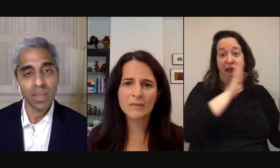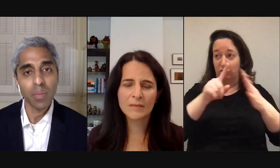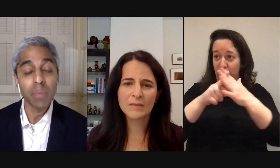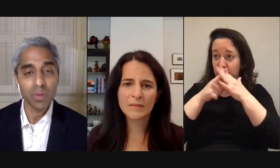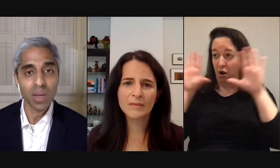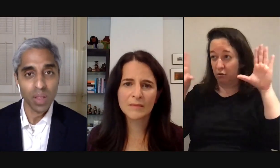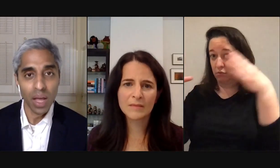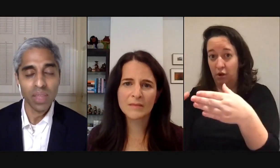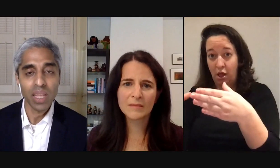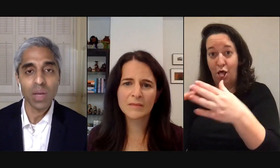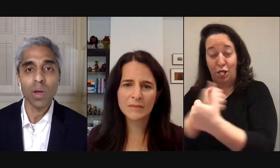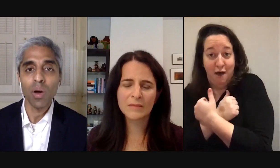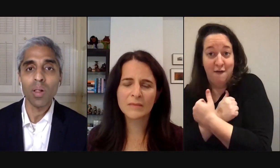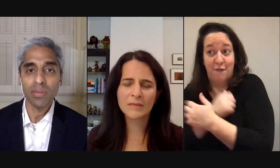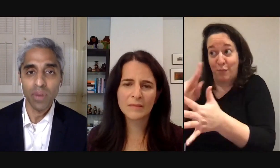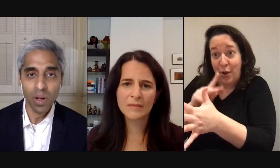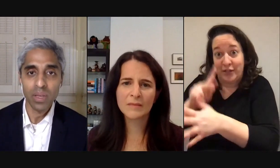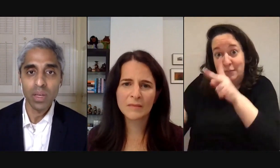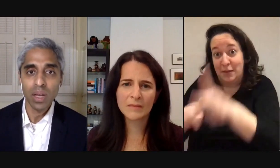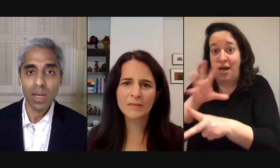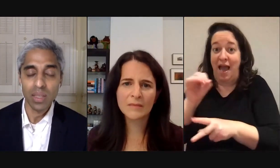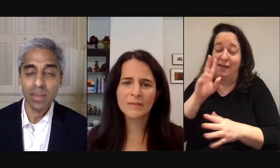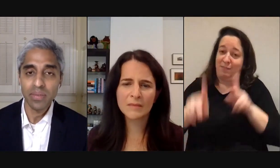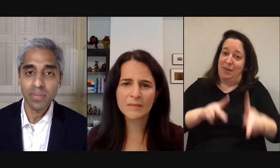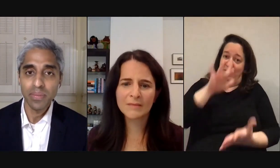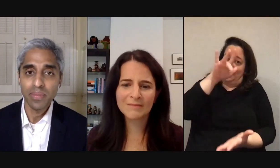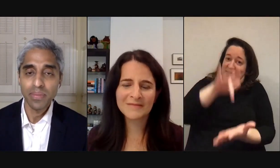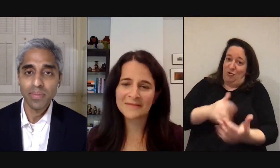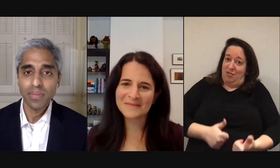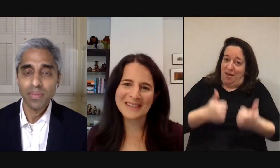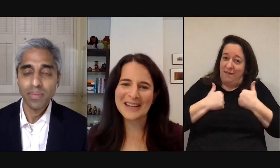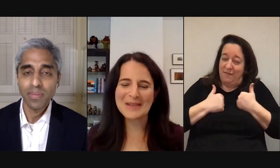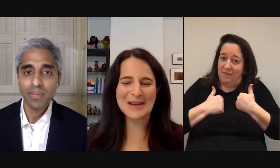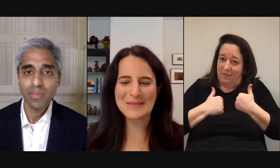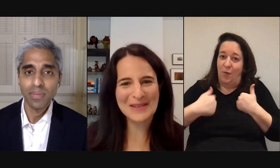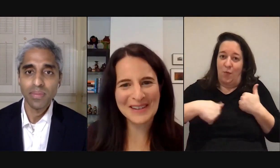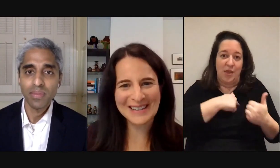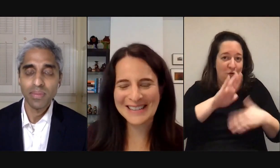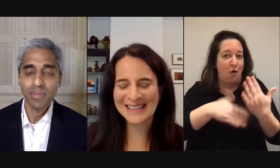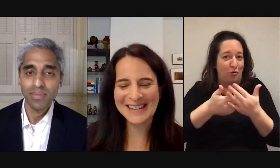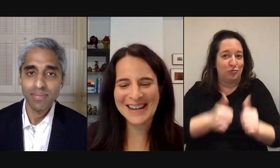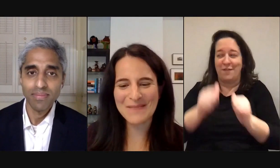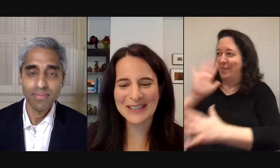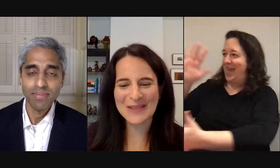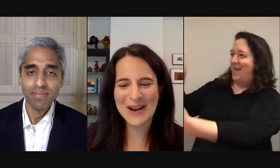and living the people-centered life that i think we all evolved uh to live amen my friends um so